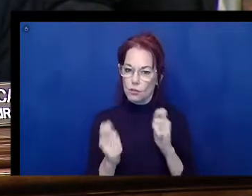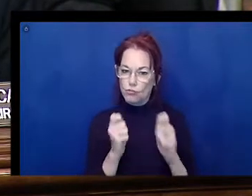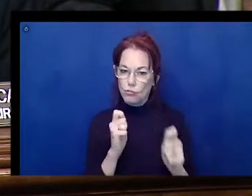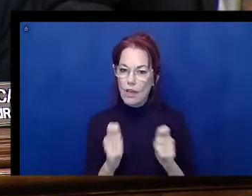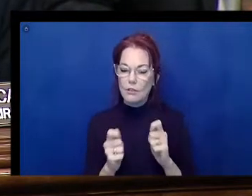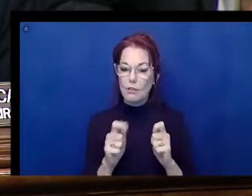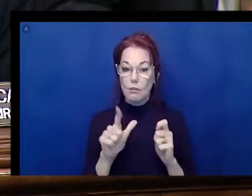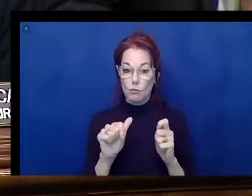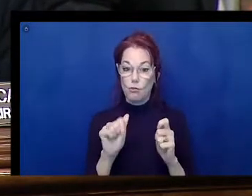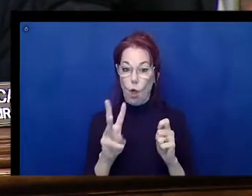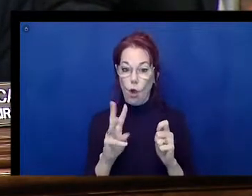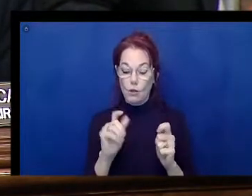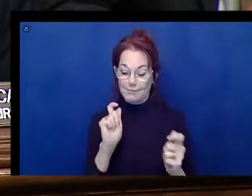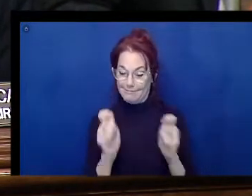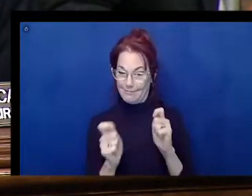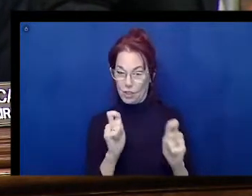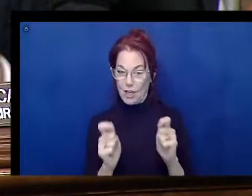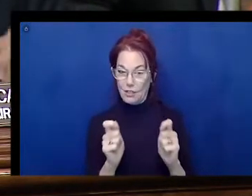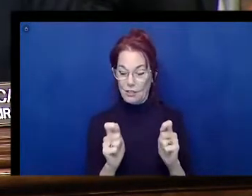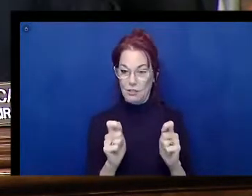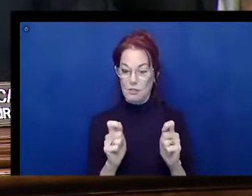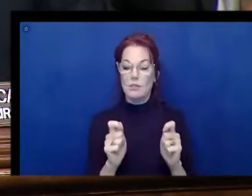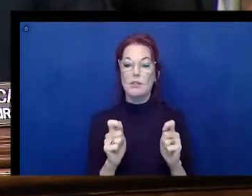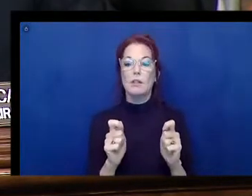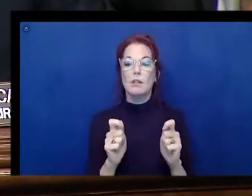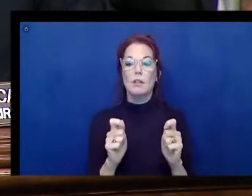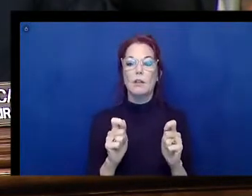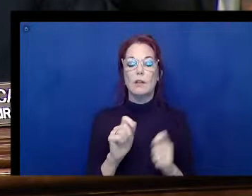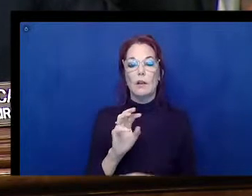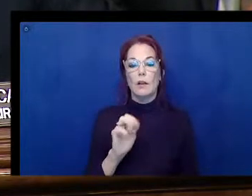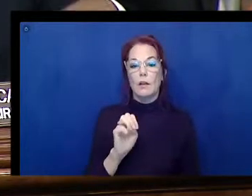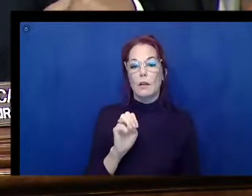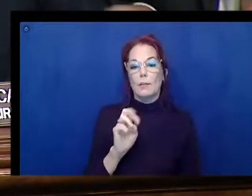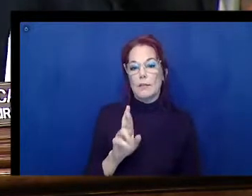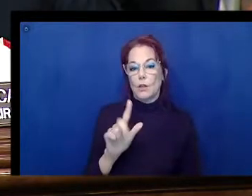can. Mr. Lewis said it pretty well in his opening.